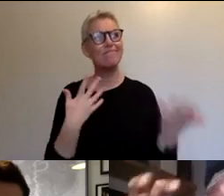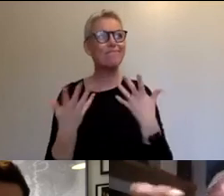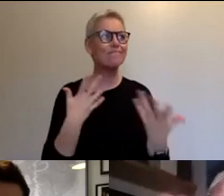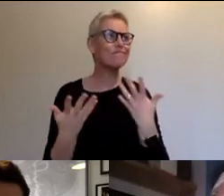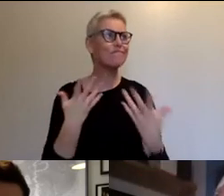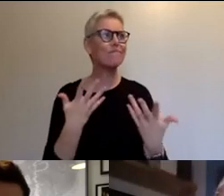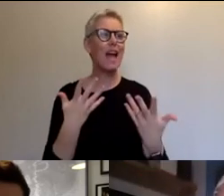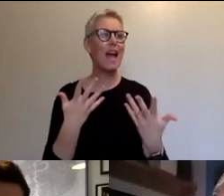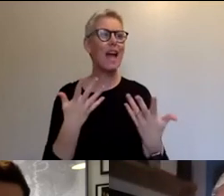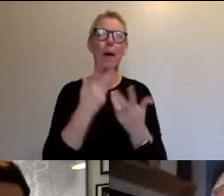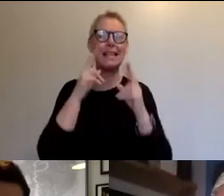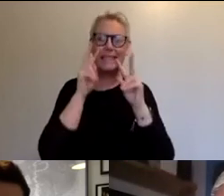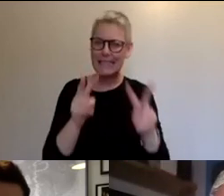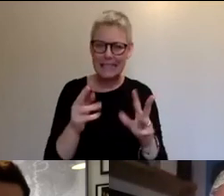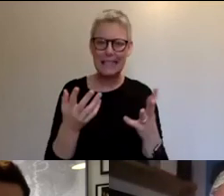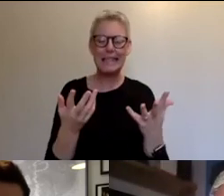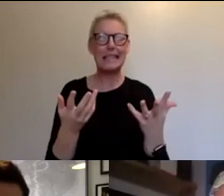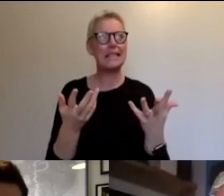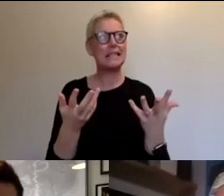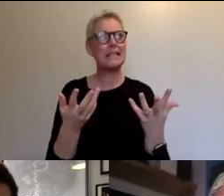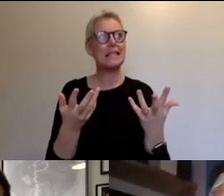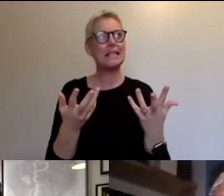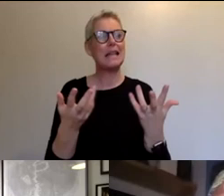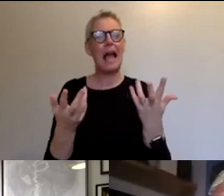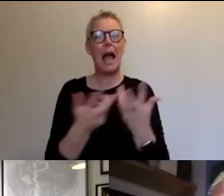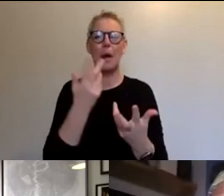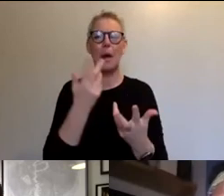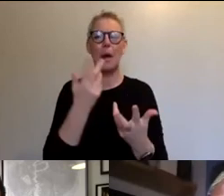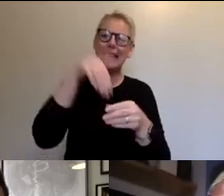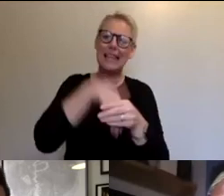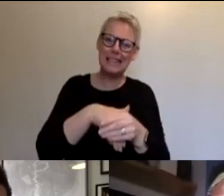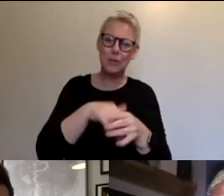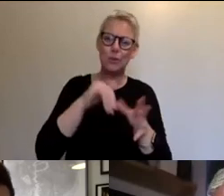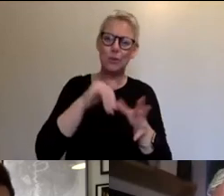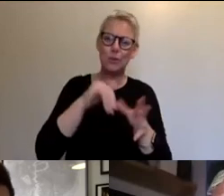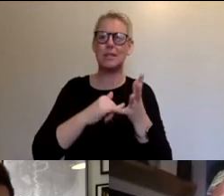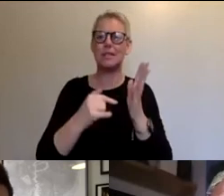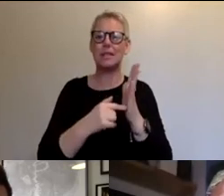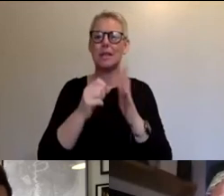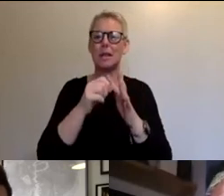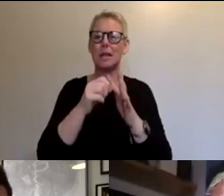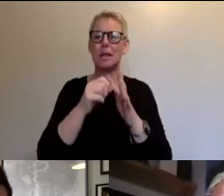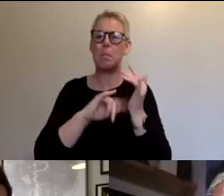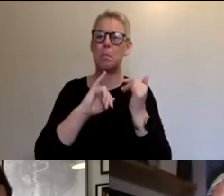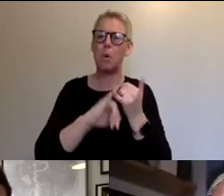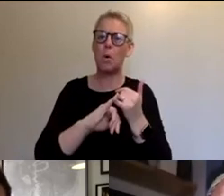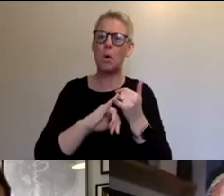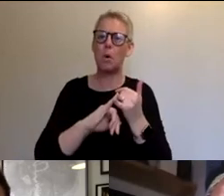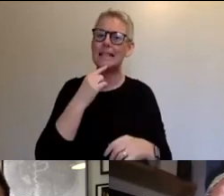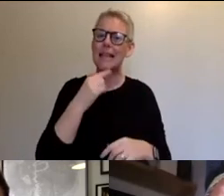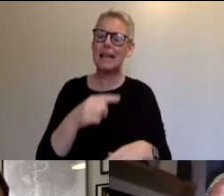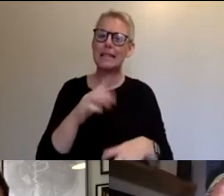place it within the St. Paul's carnival is that we're not trying to recreate carnival with our digital events.